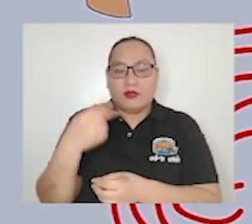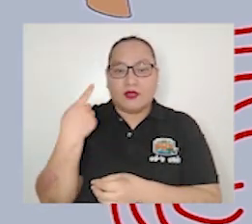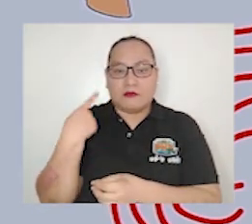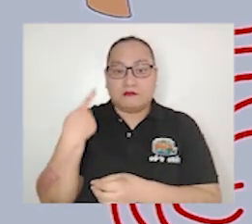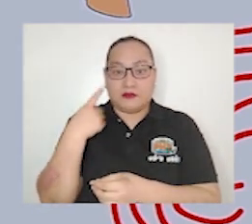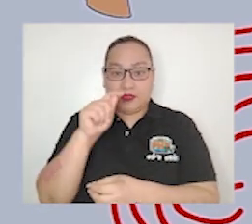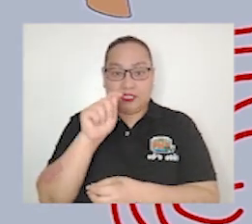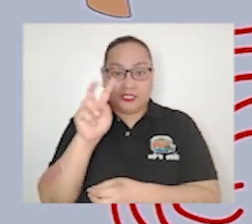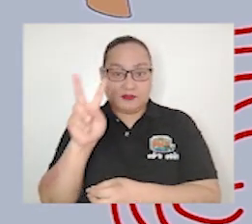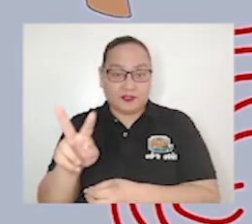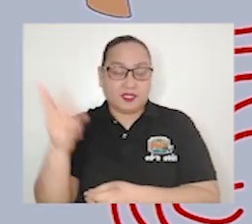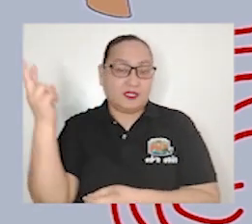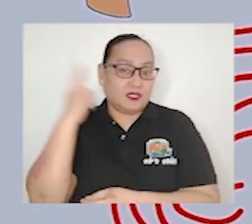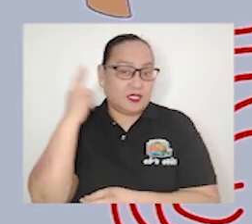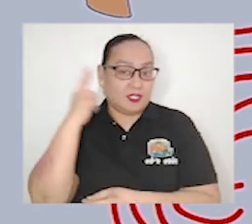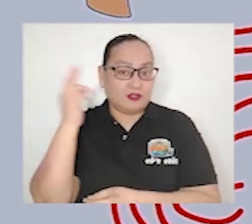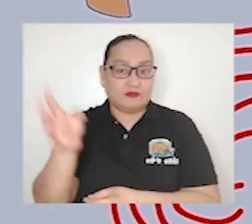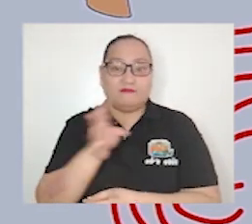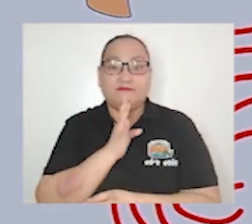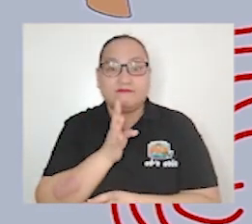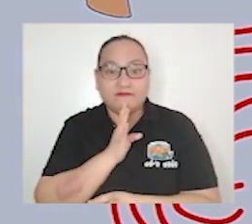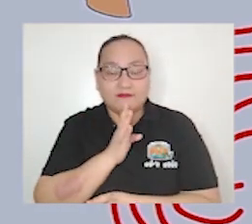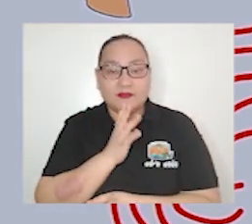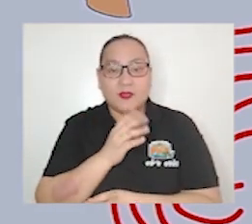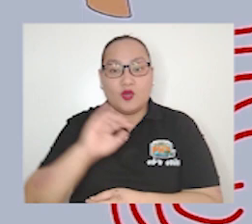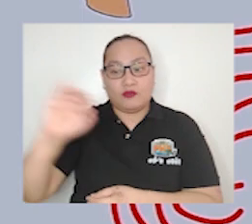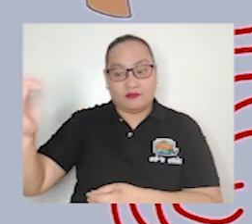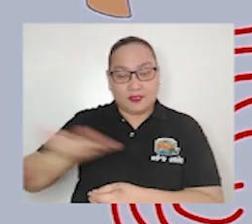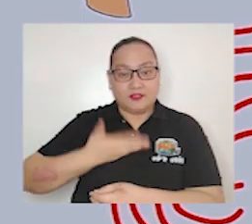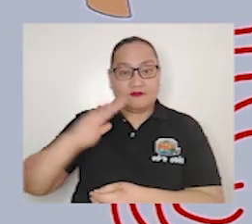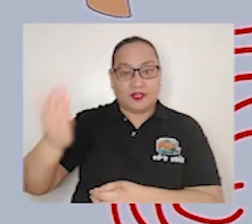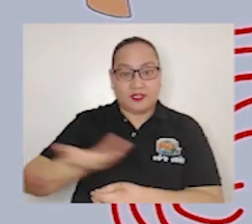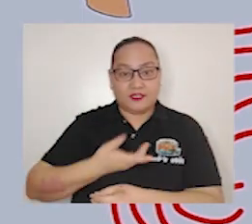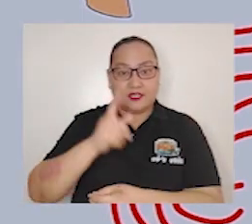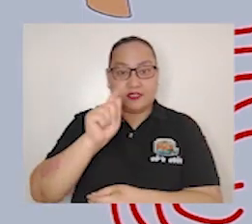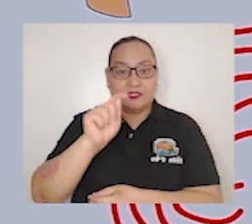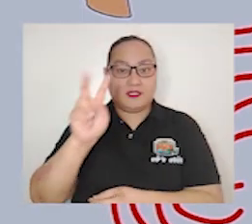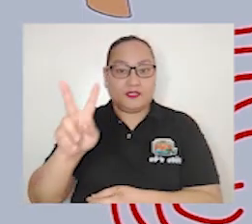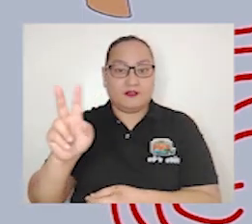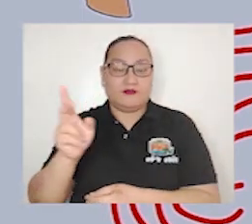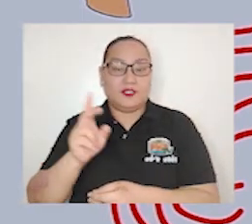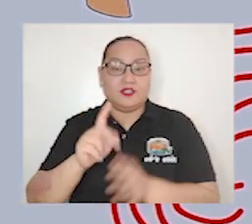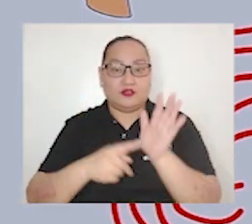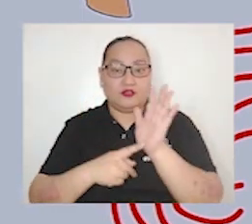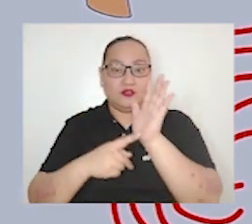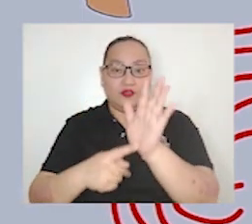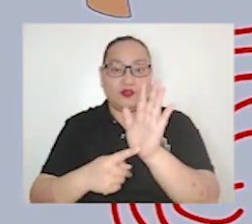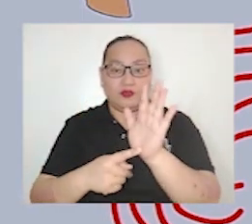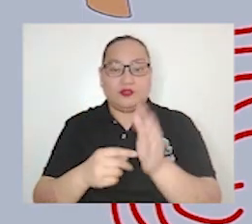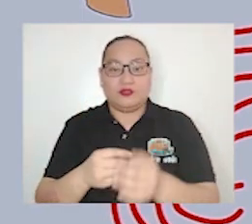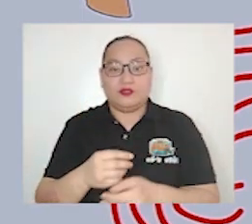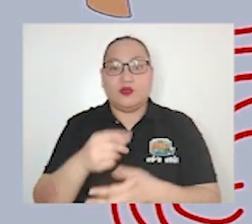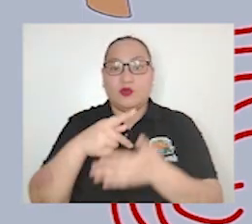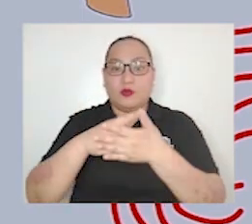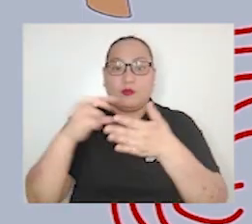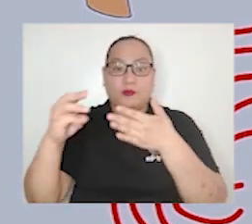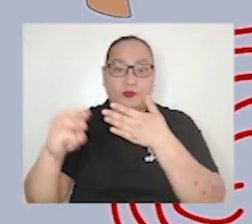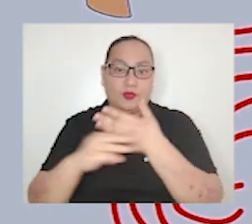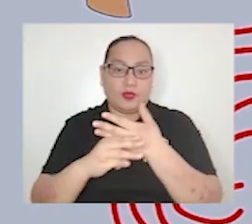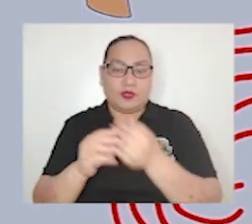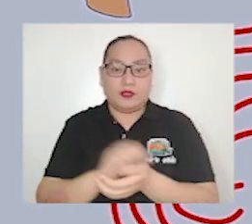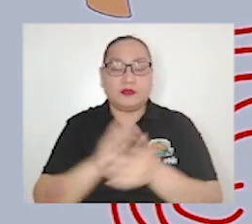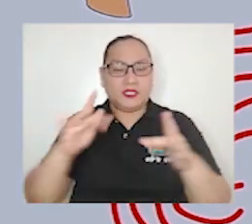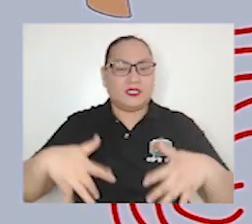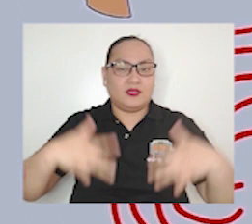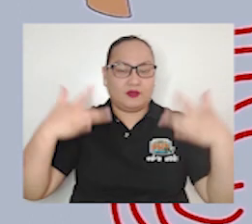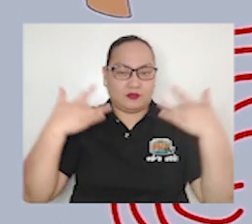radio or by inviting them on their TV shows and radio programs Life would be a misery